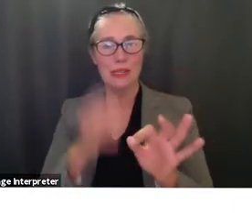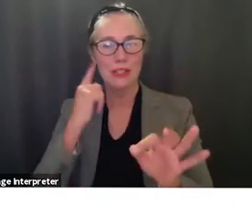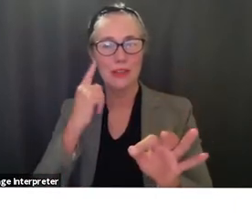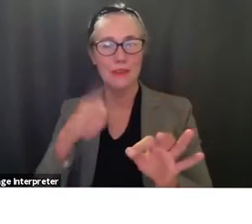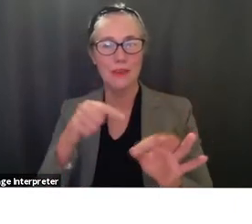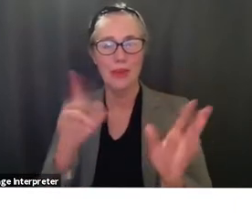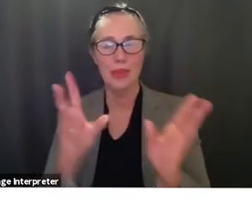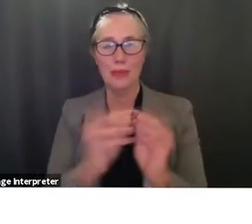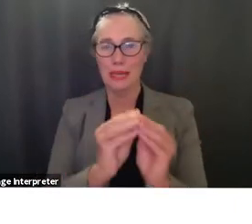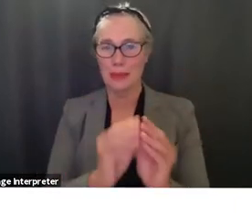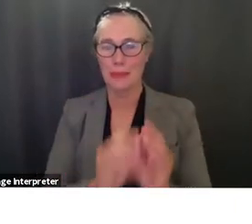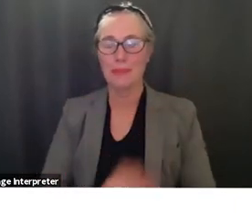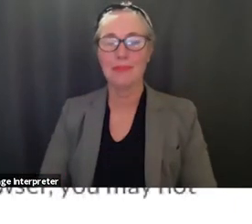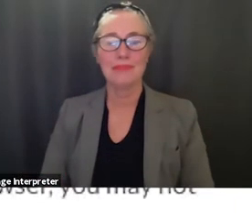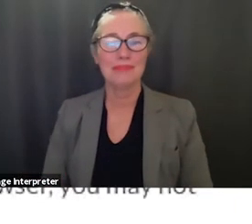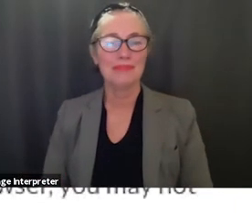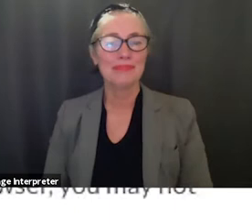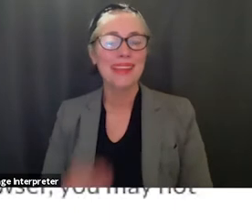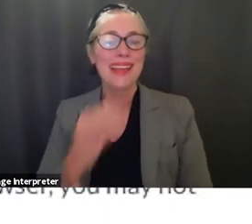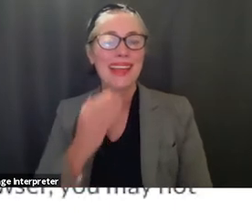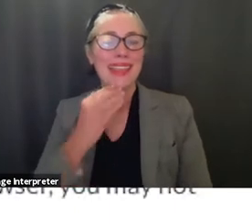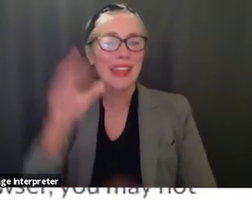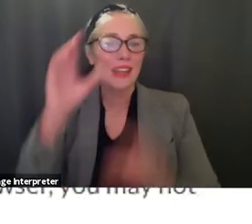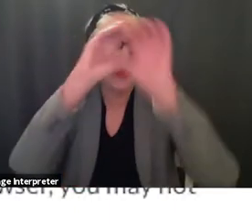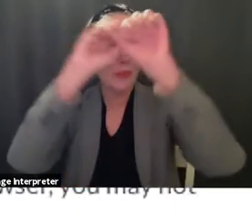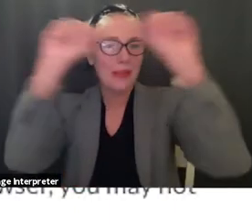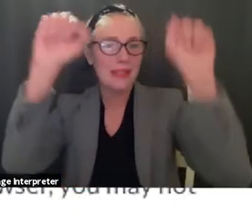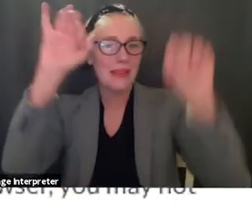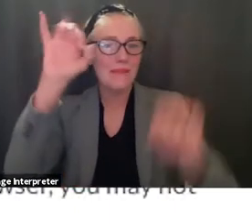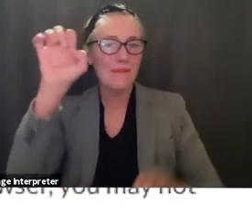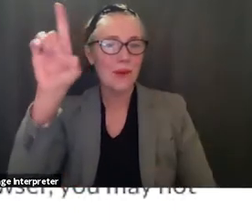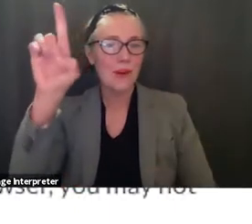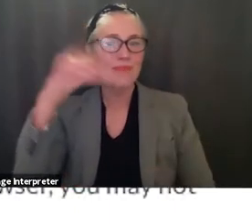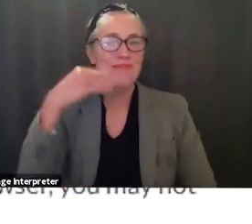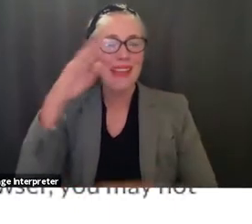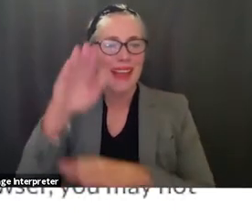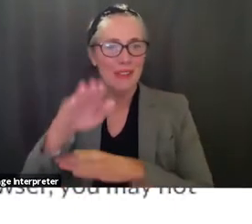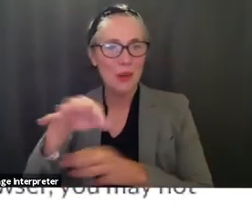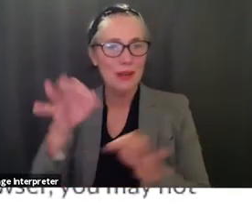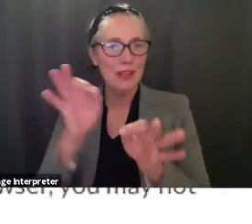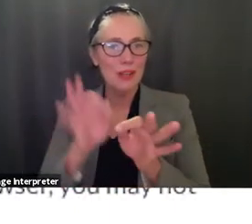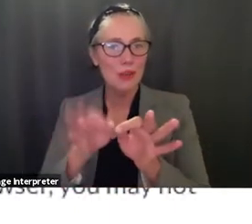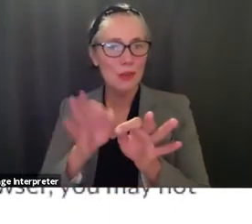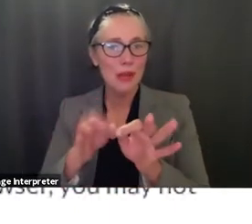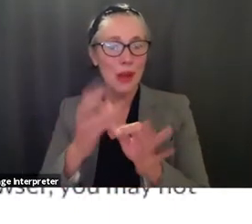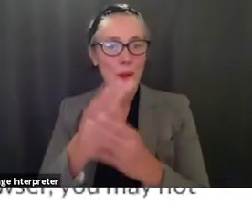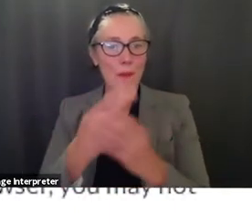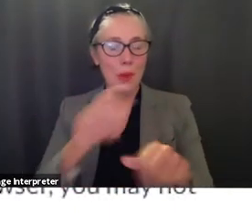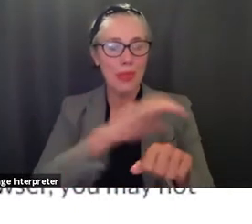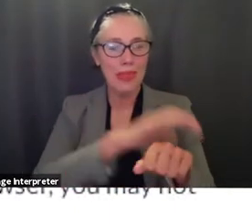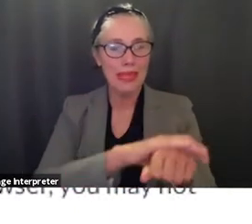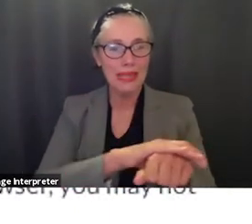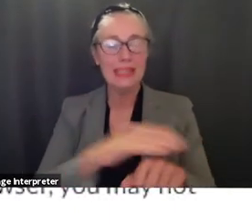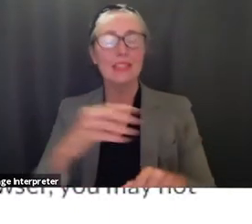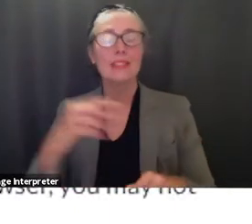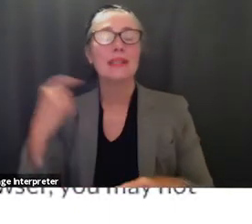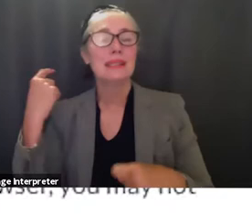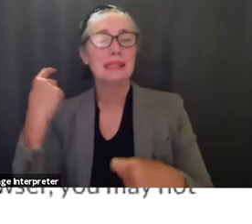thank you President Ford good afternoon I will give this interpretation announcement in both English and Spanish